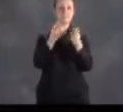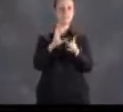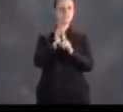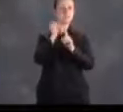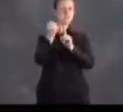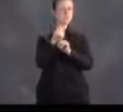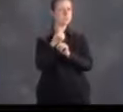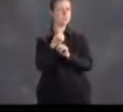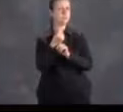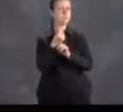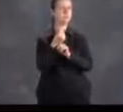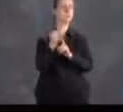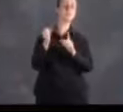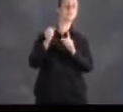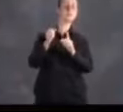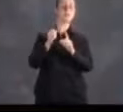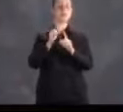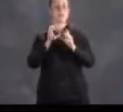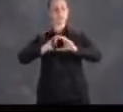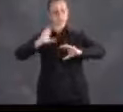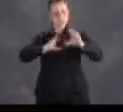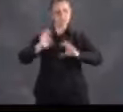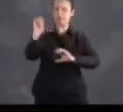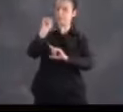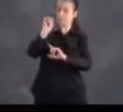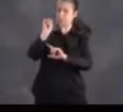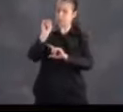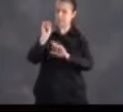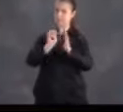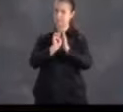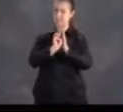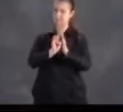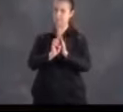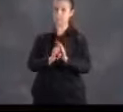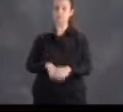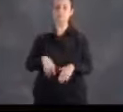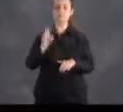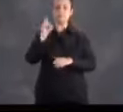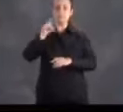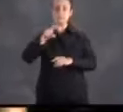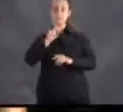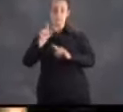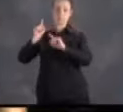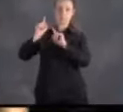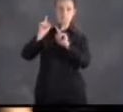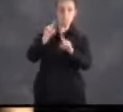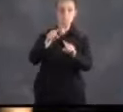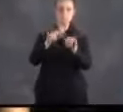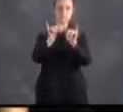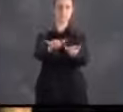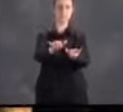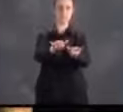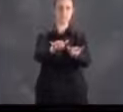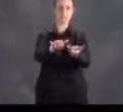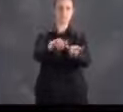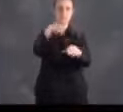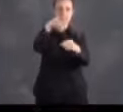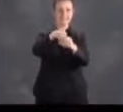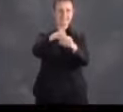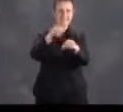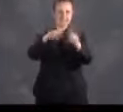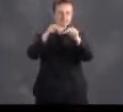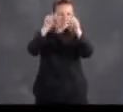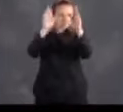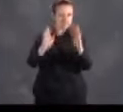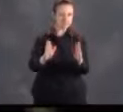In many cases, such as a chemical emergency, you may be instructed to shelter in place. You need to be ready to protect